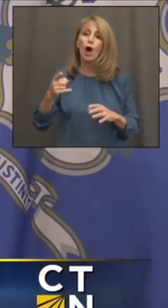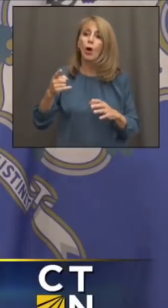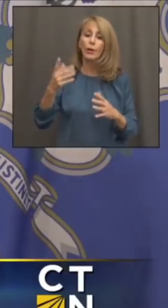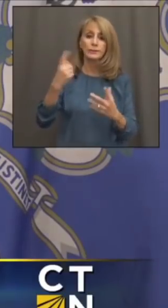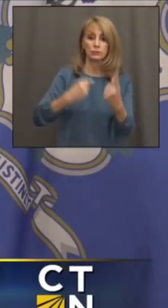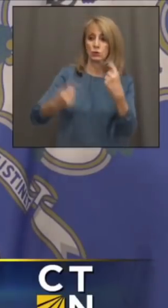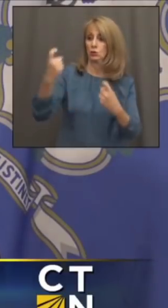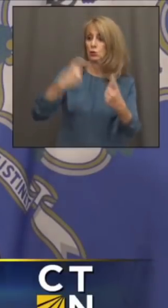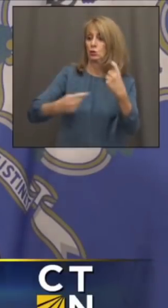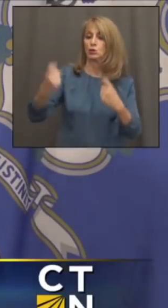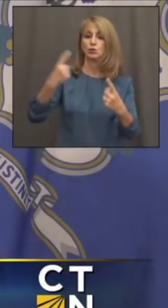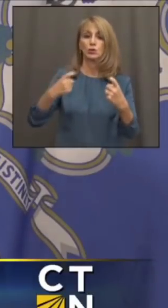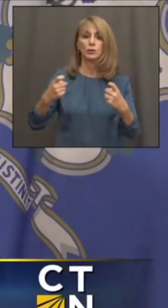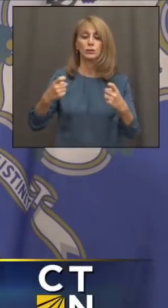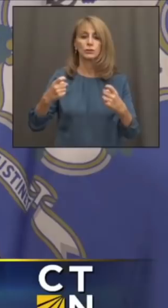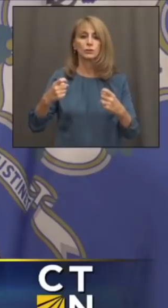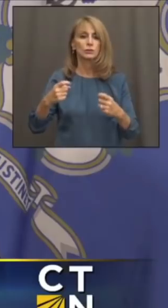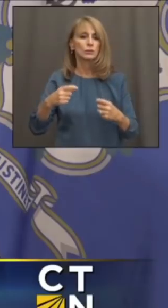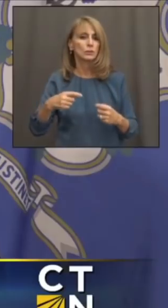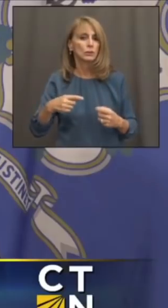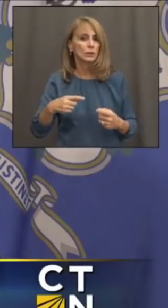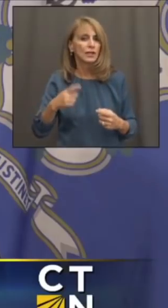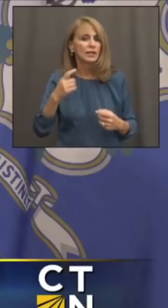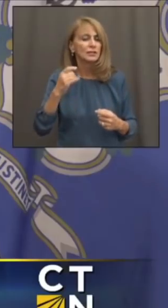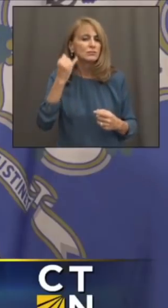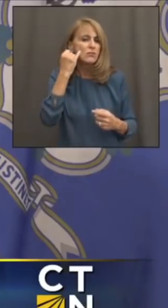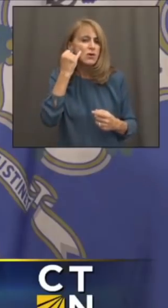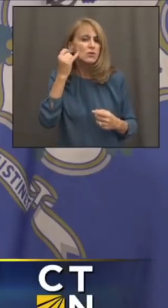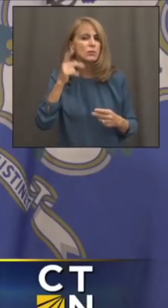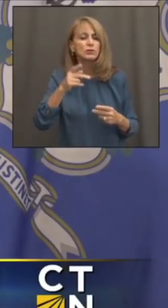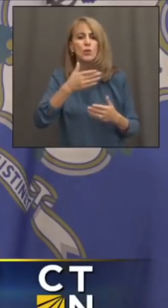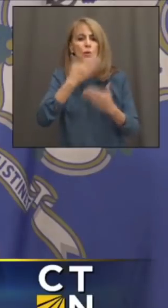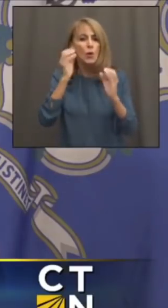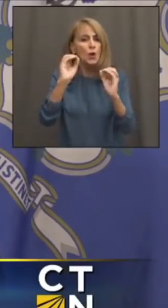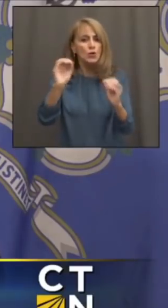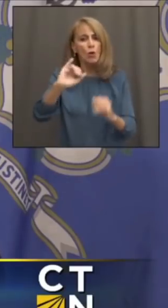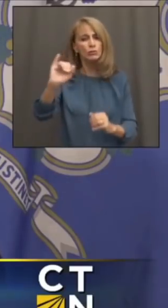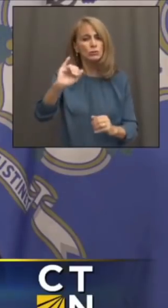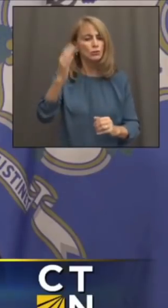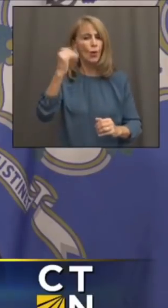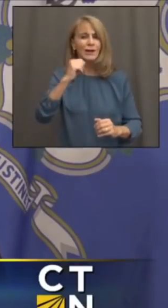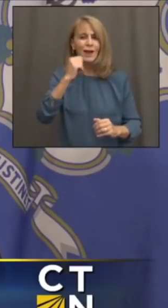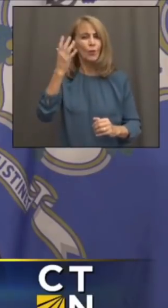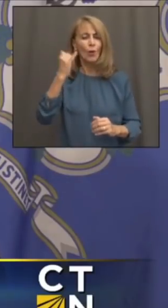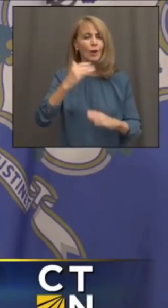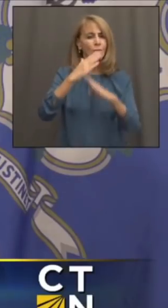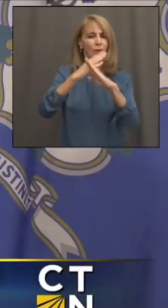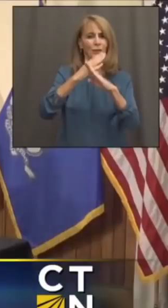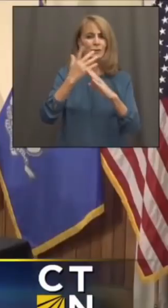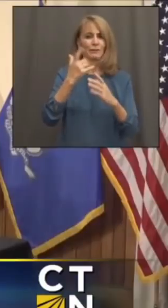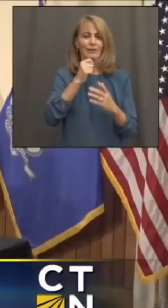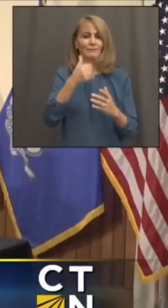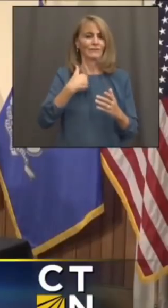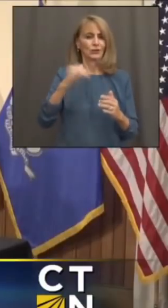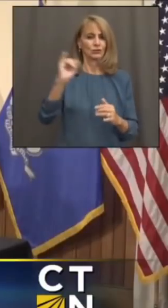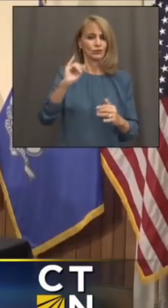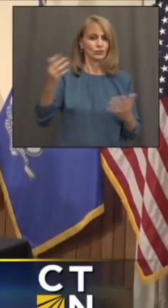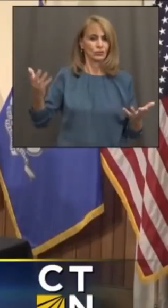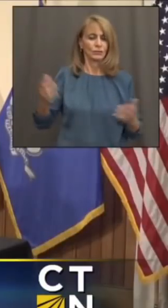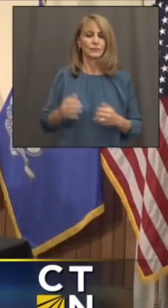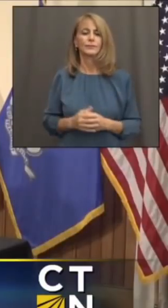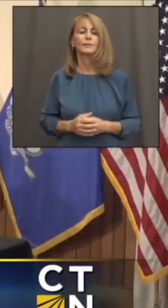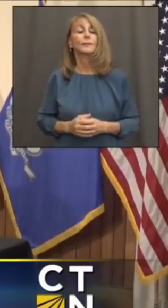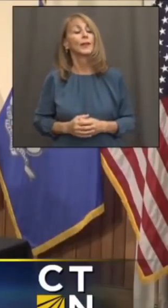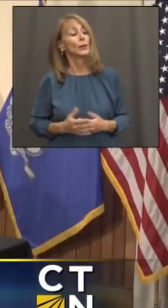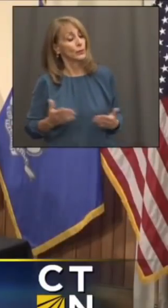people. Who is not insured? Why aren't they getting insured? What are the barriers? Thank you,